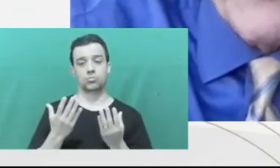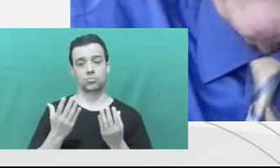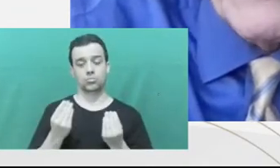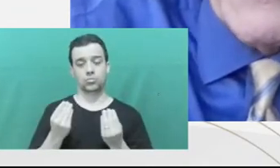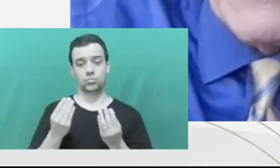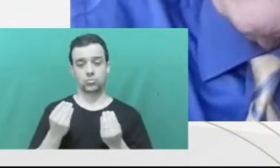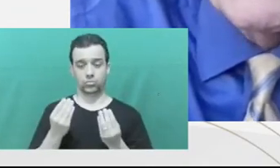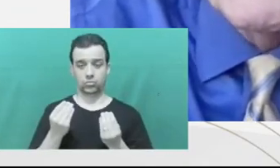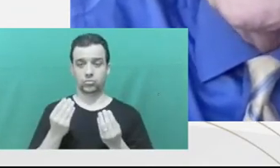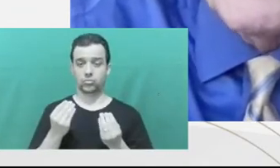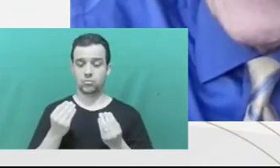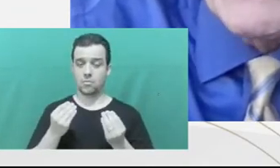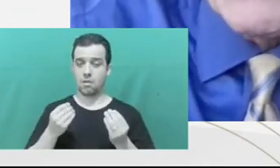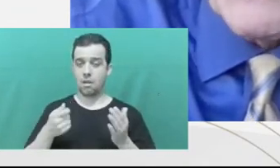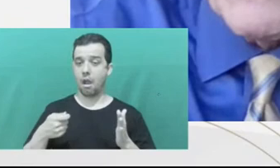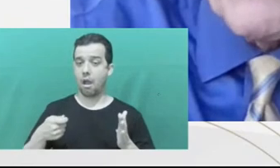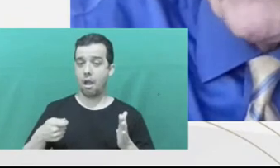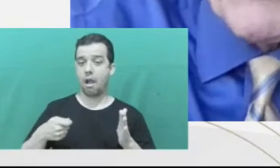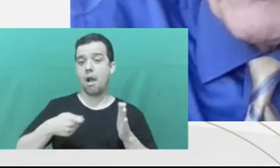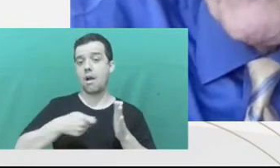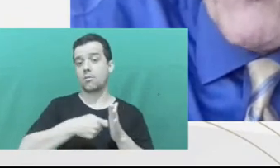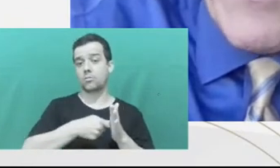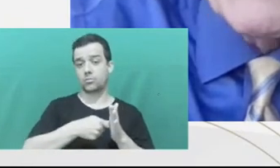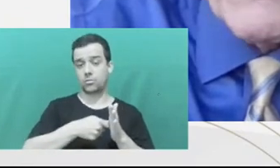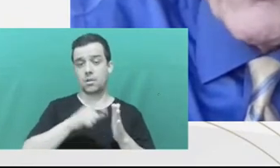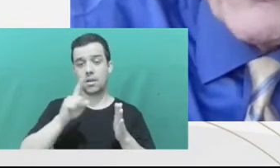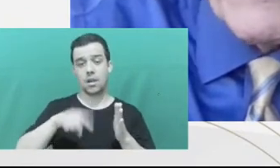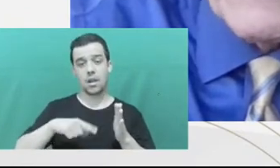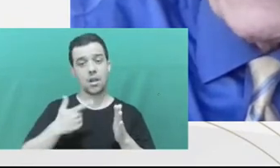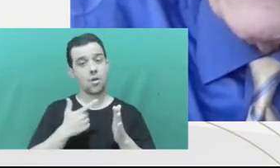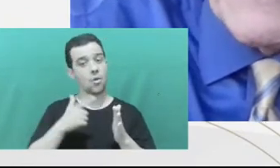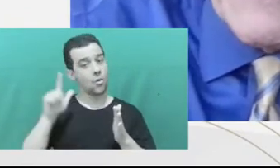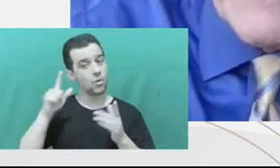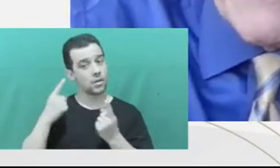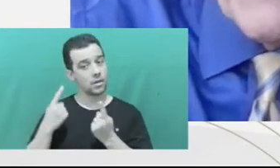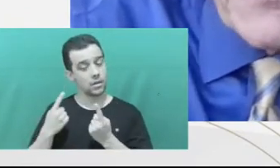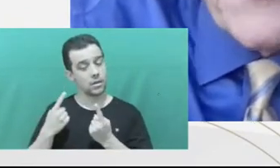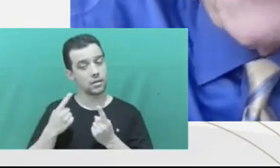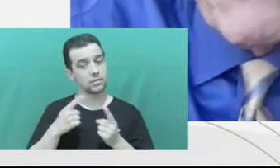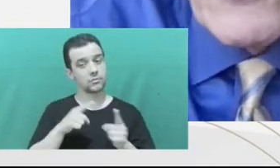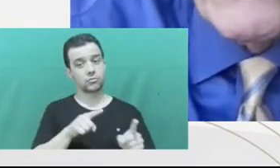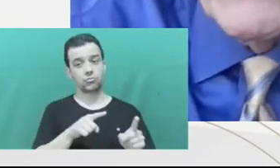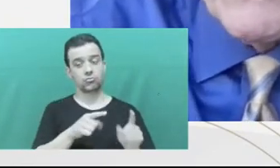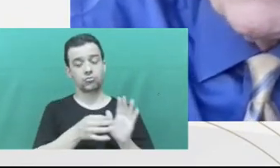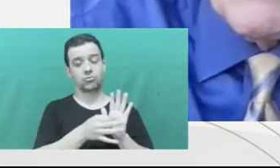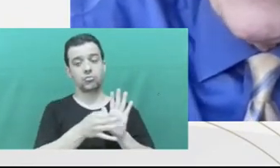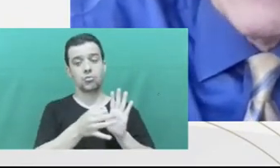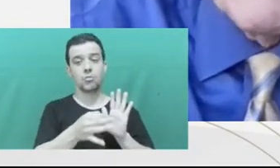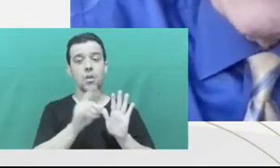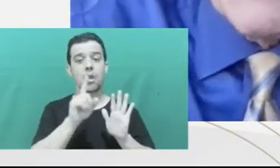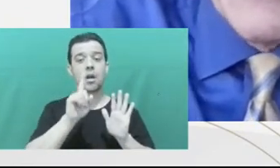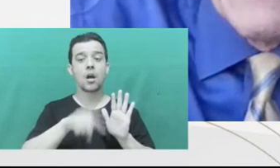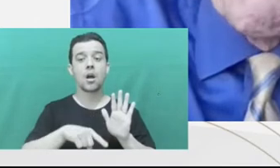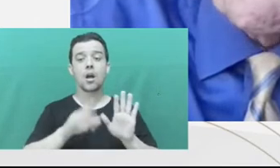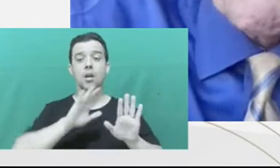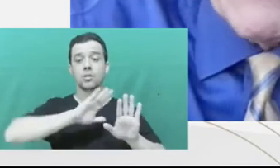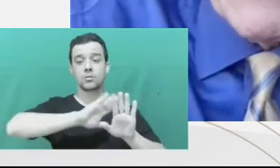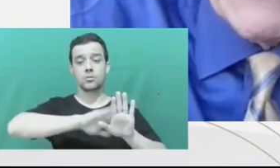from the public the true nature of the crimes that were committed. There's a little bit more truth to that.